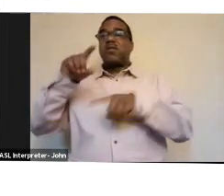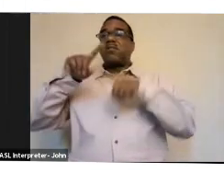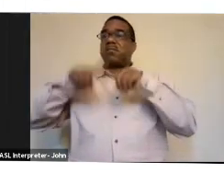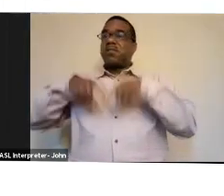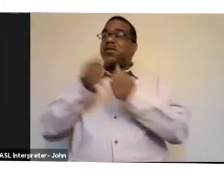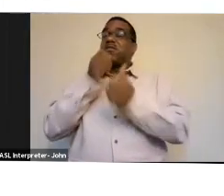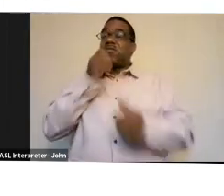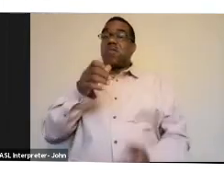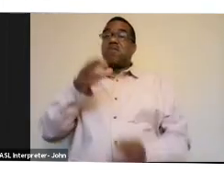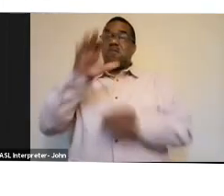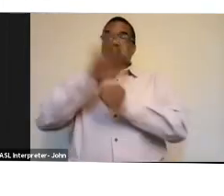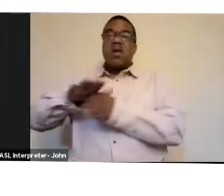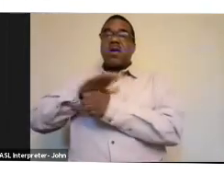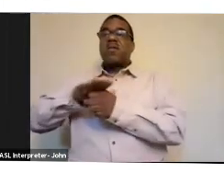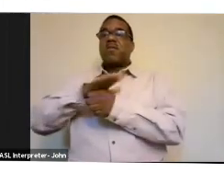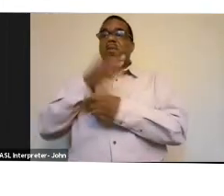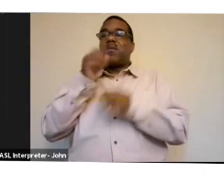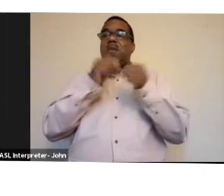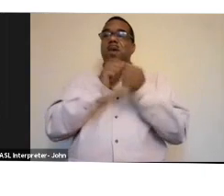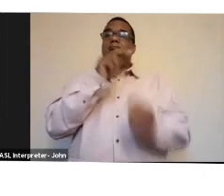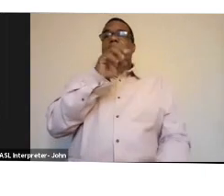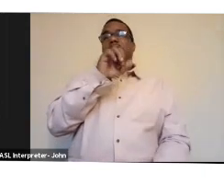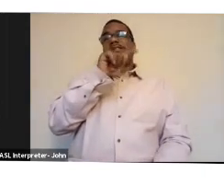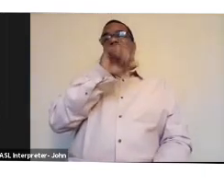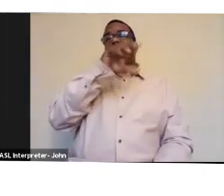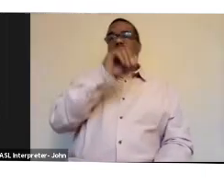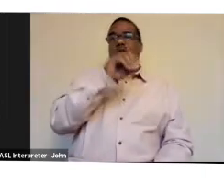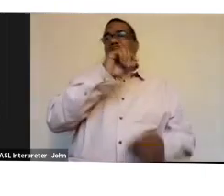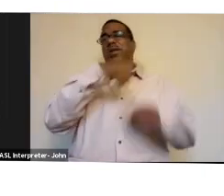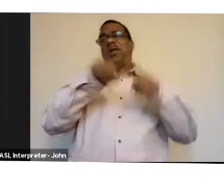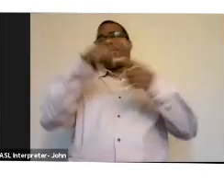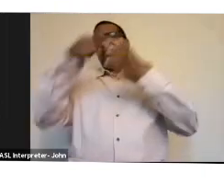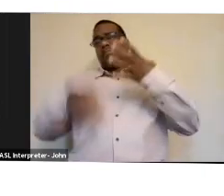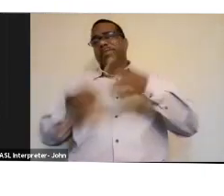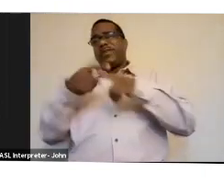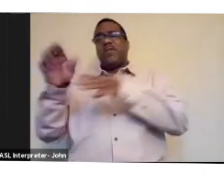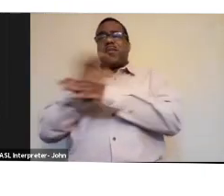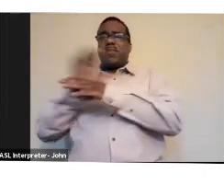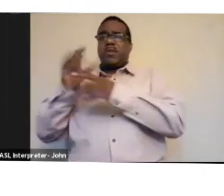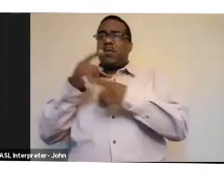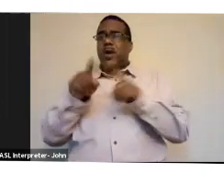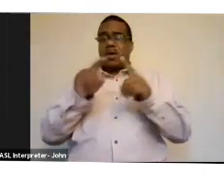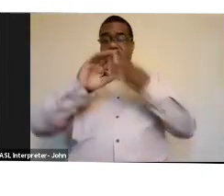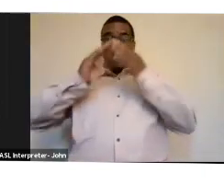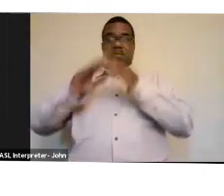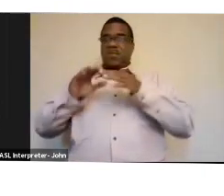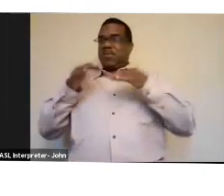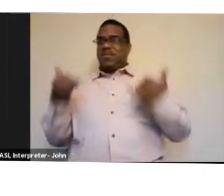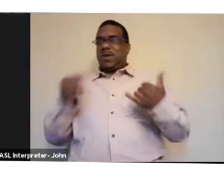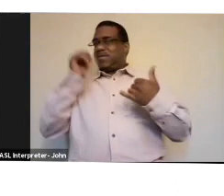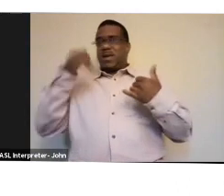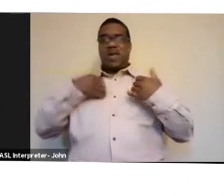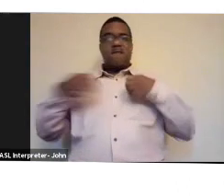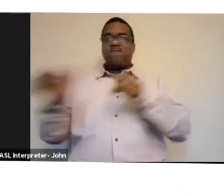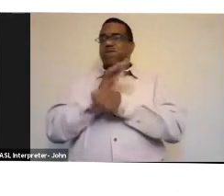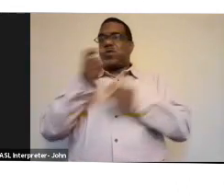that you're in. Because of Monsanto and other types of corporations, a lot of communities no longer have full control